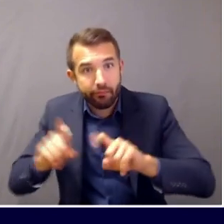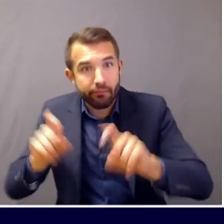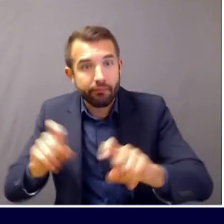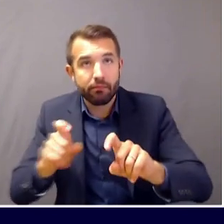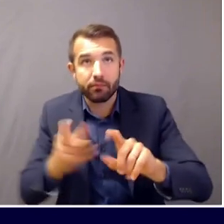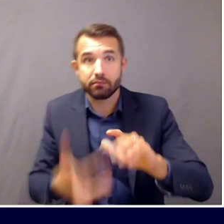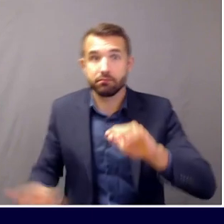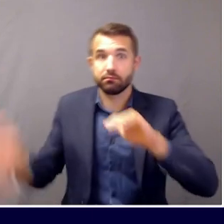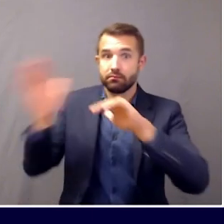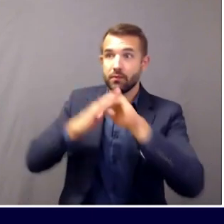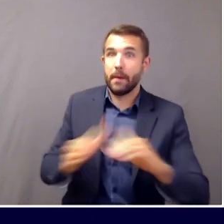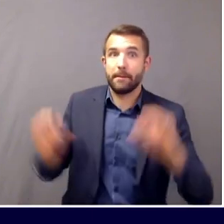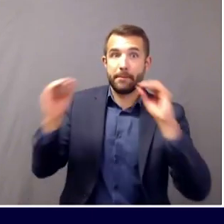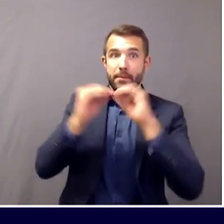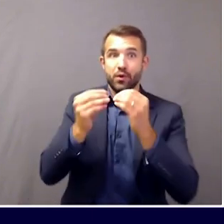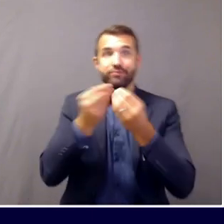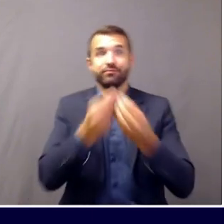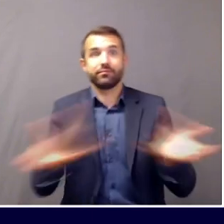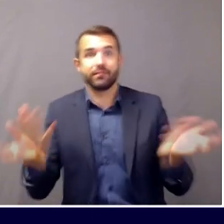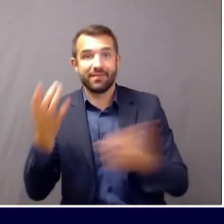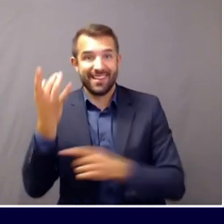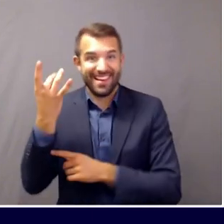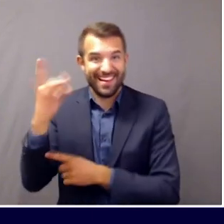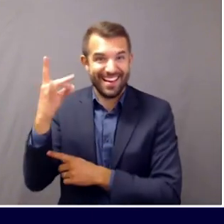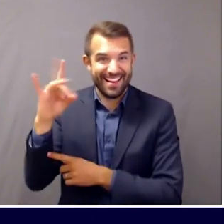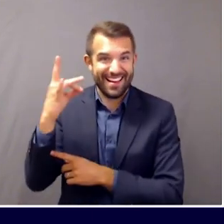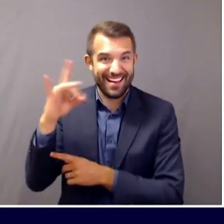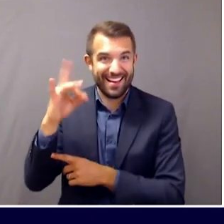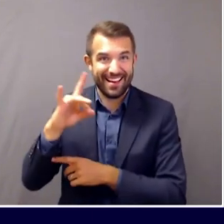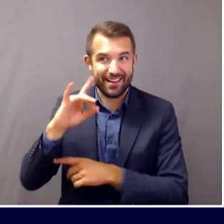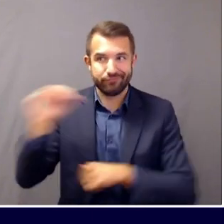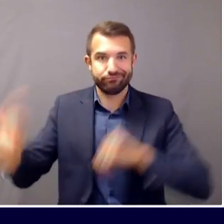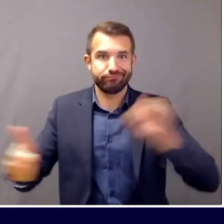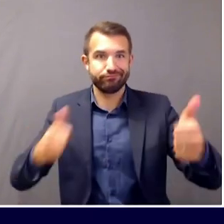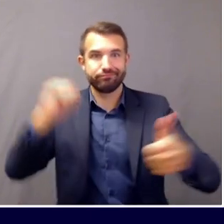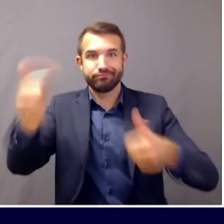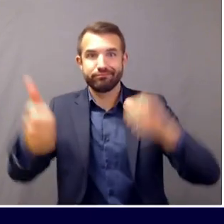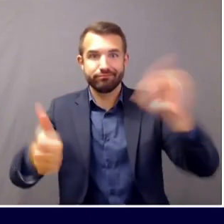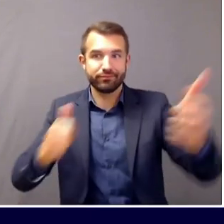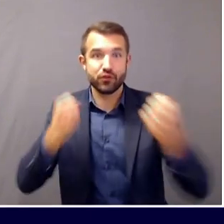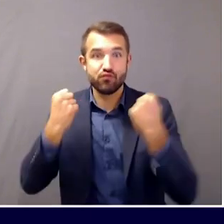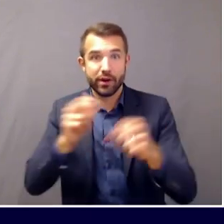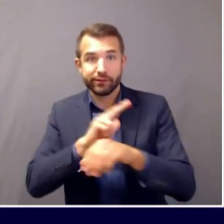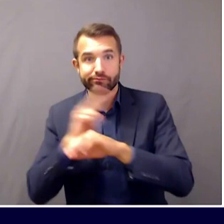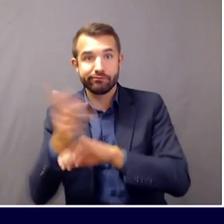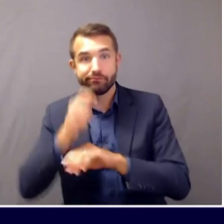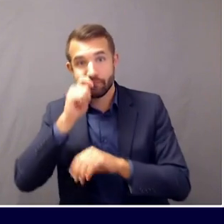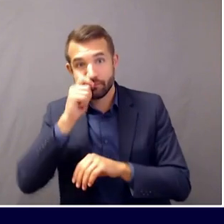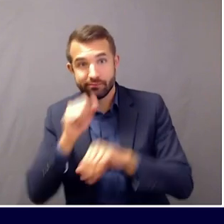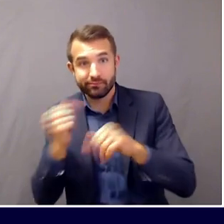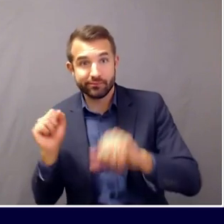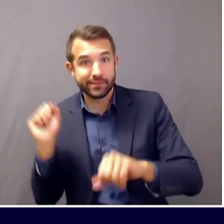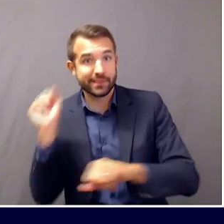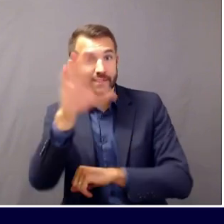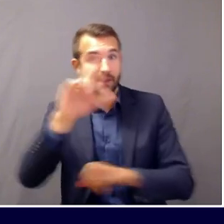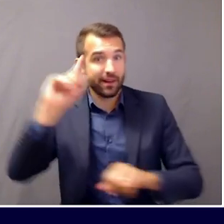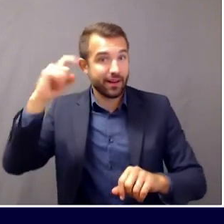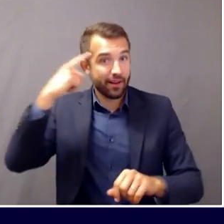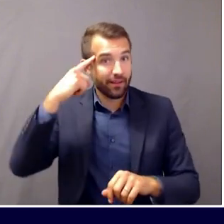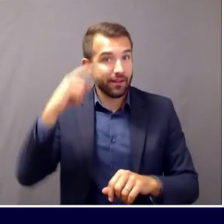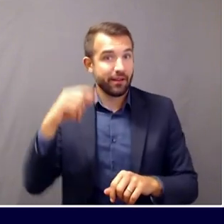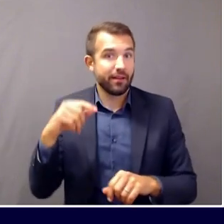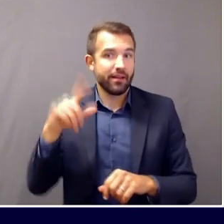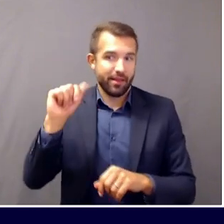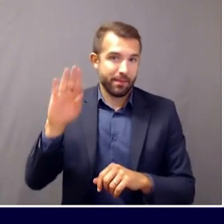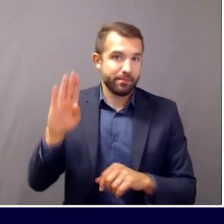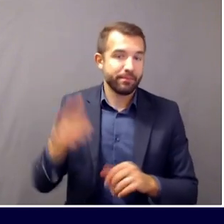have 18 swab and send sites that are open throughout the state of Maine. Northern Light has 10 sites that are all now open beginning this week.